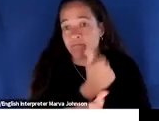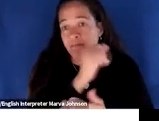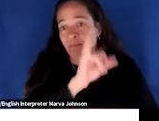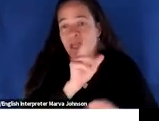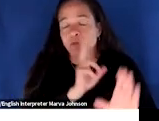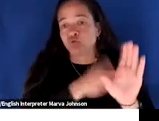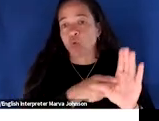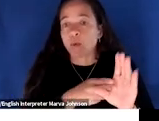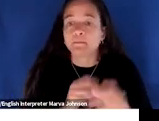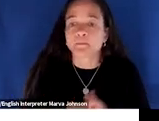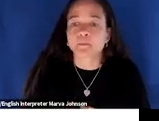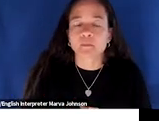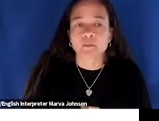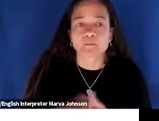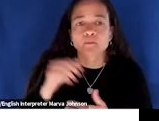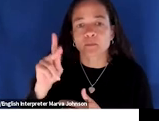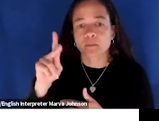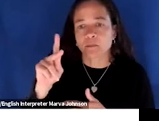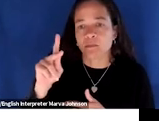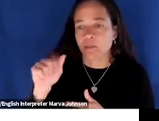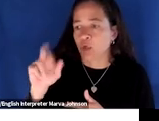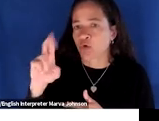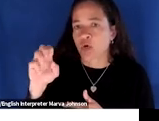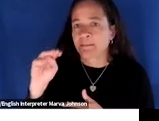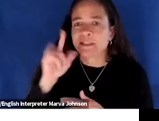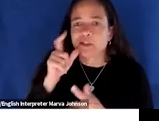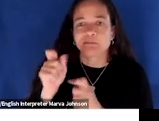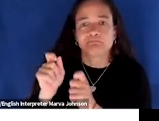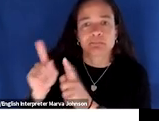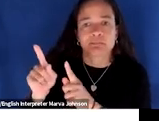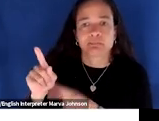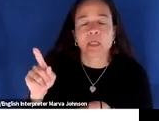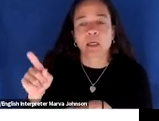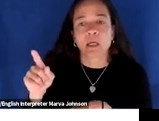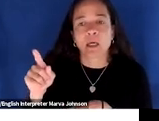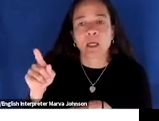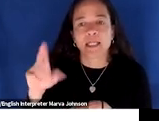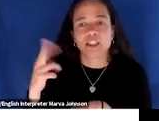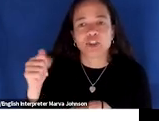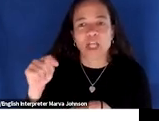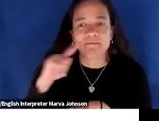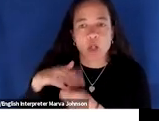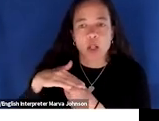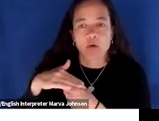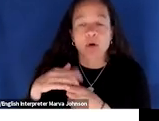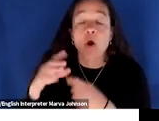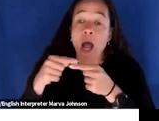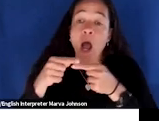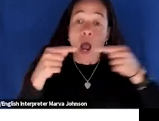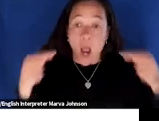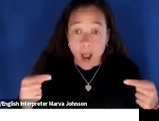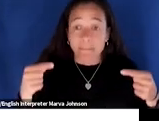.org and kareem was kind enough just to put the link in there for you all the folks who are local opposite side of the country another time zone